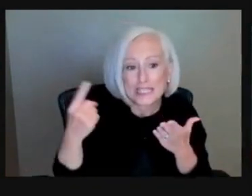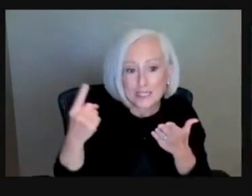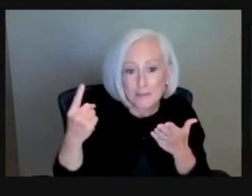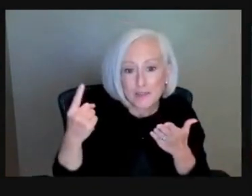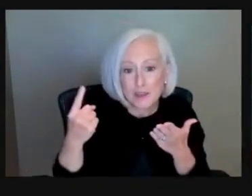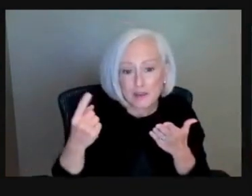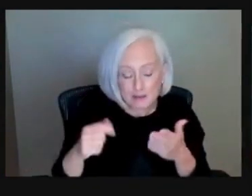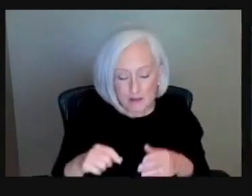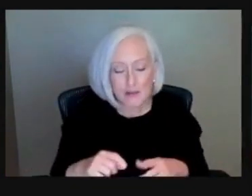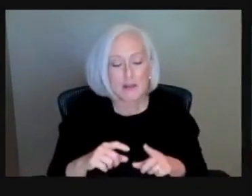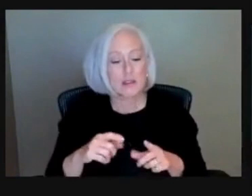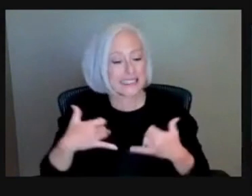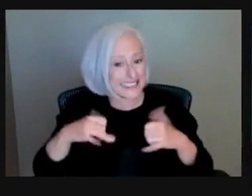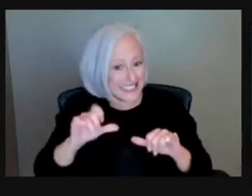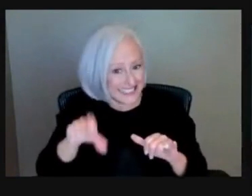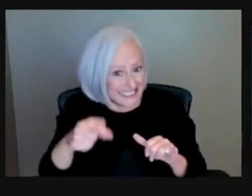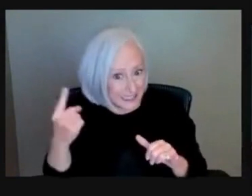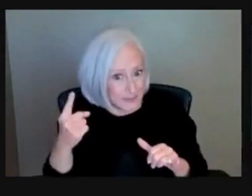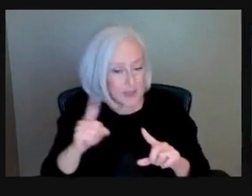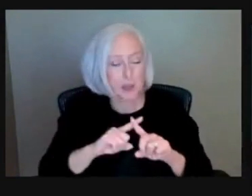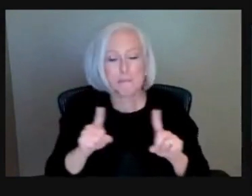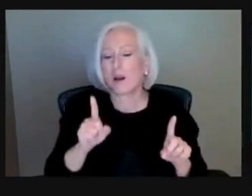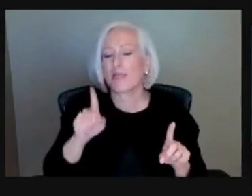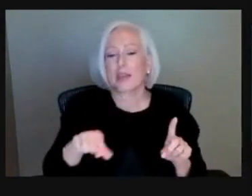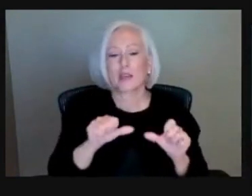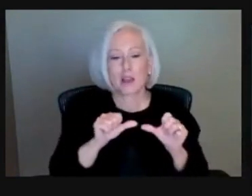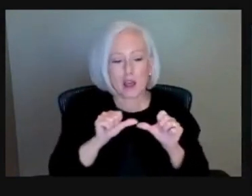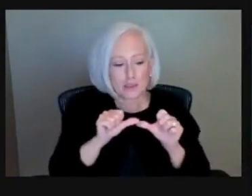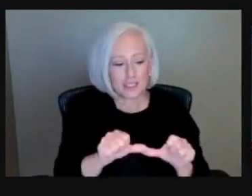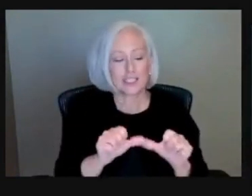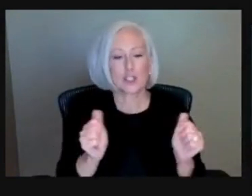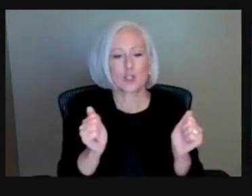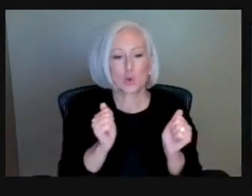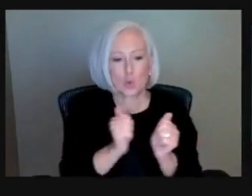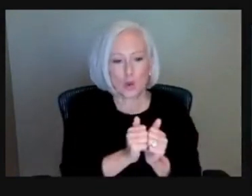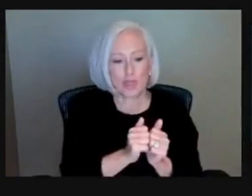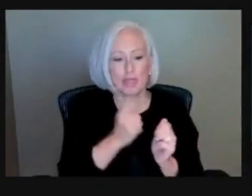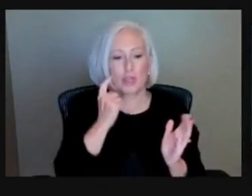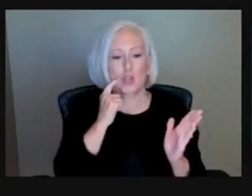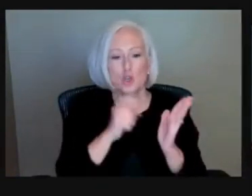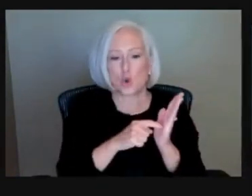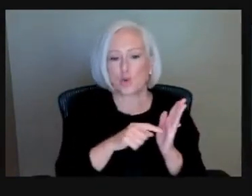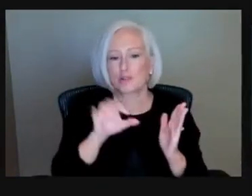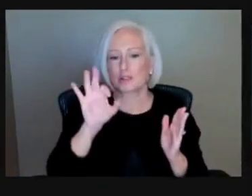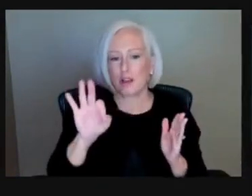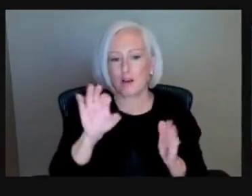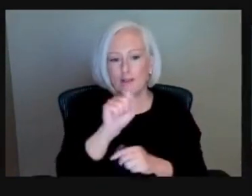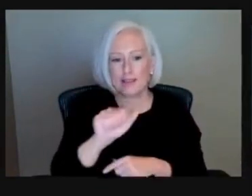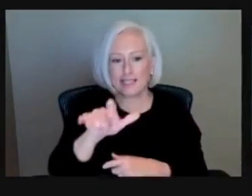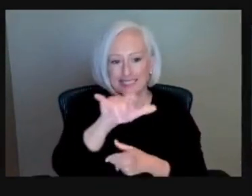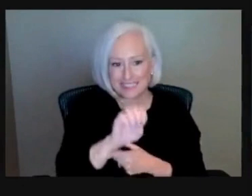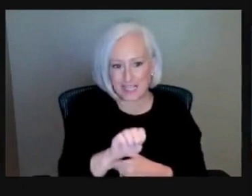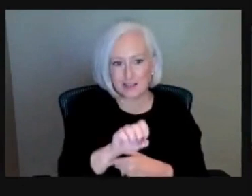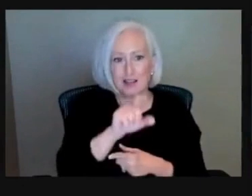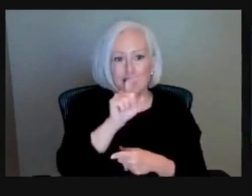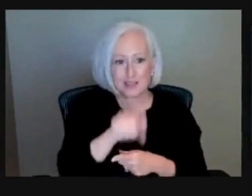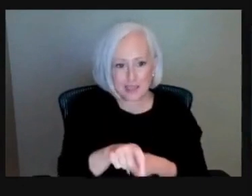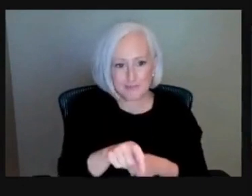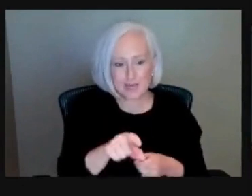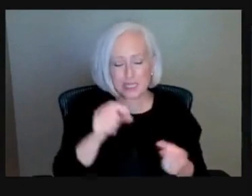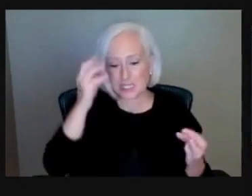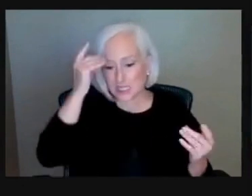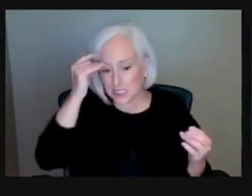forward with a notice of sale. They need to finish their review and issue a decision before taking any further